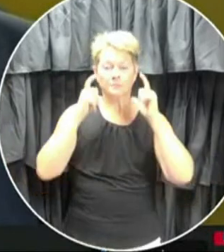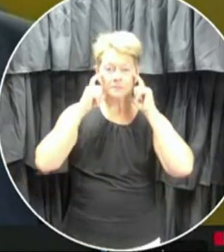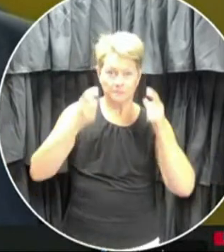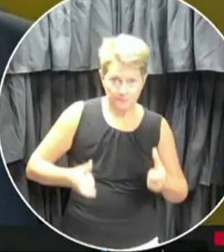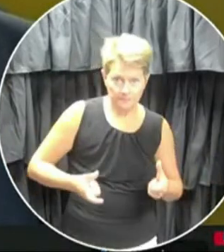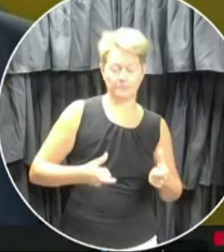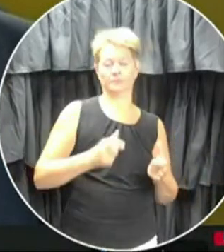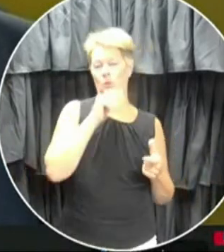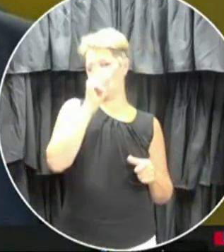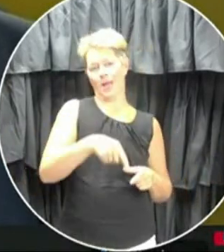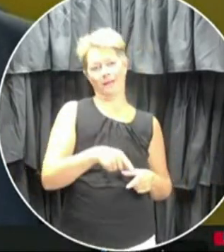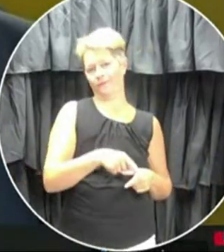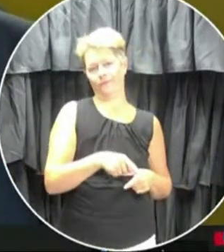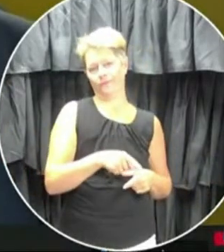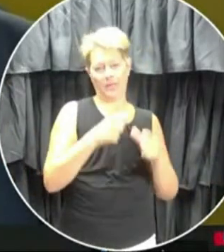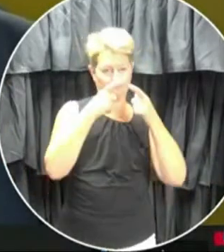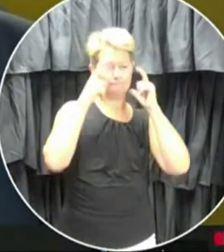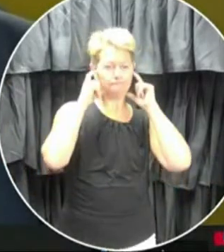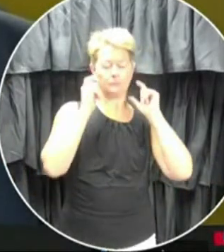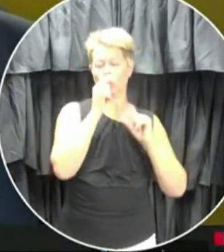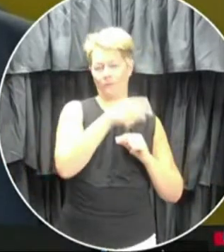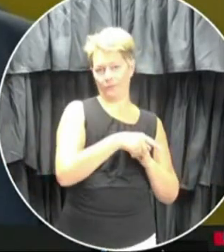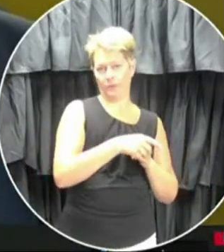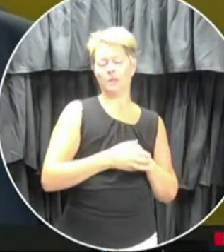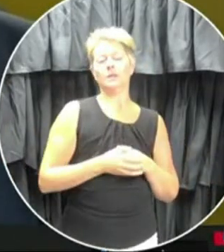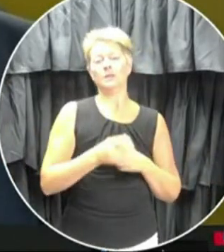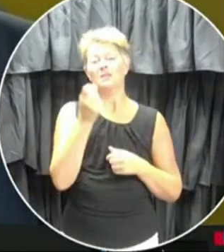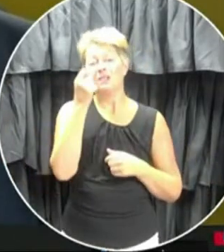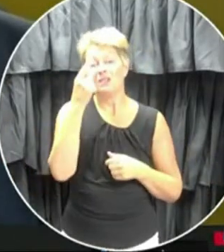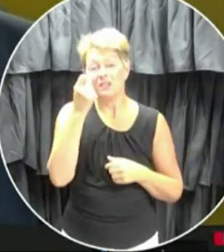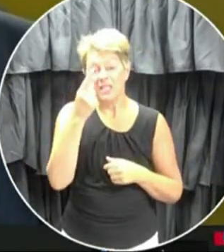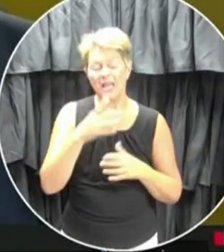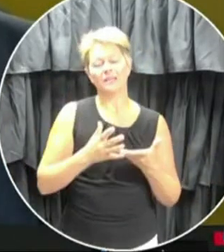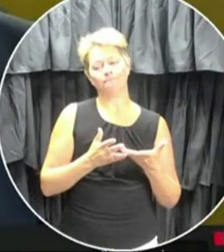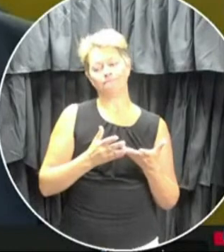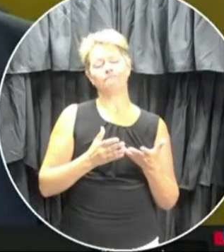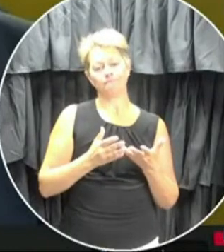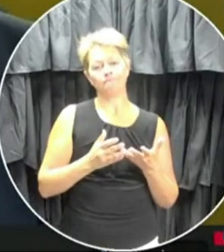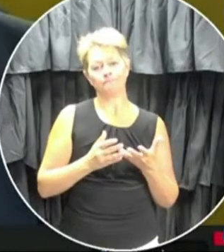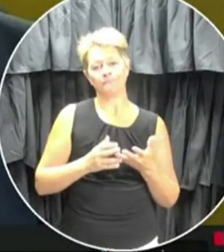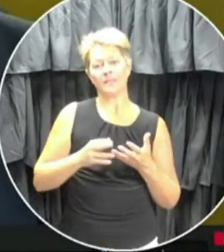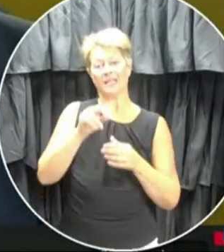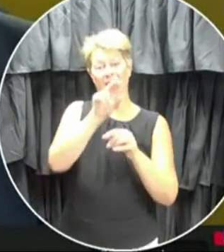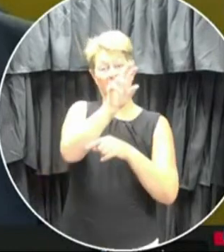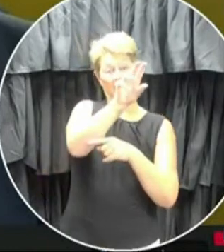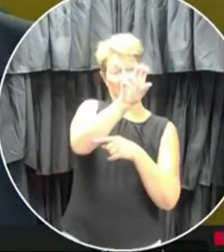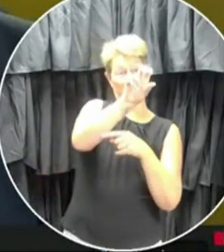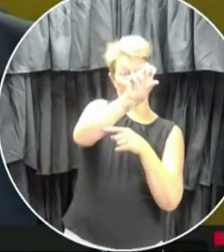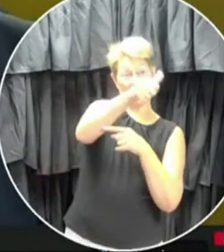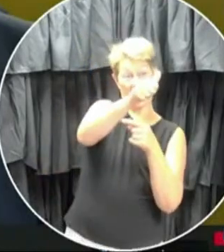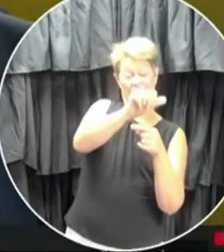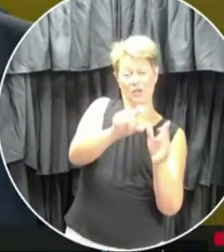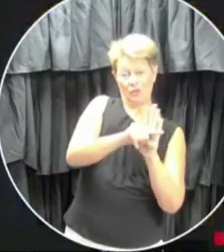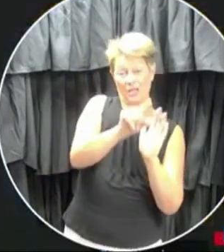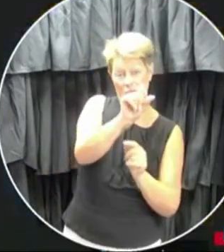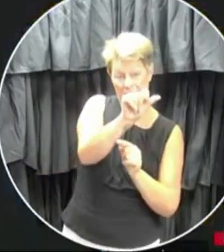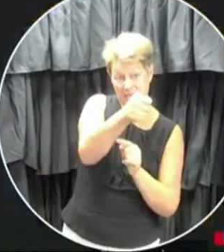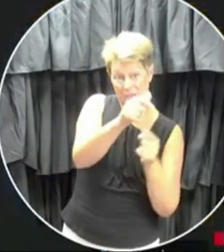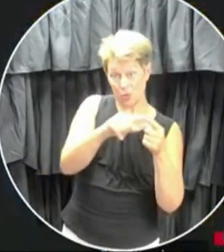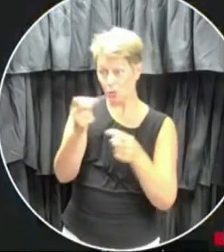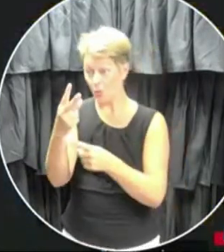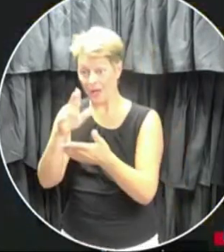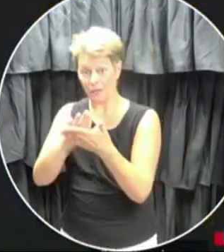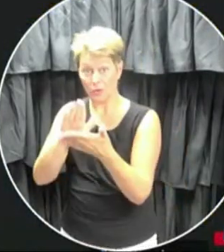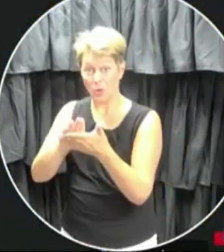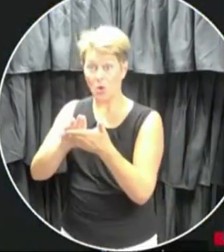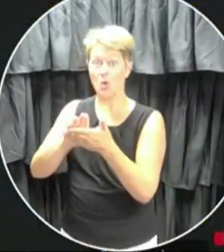but you're quite correct. Cohorting is challenging in the 10 to 12 school. So in a